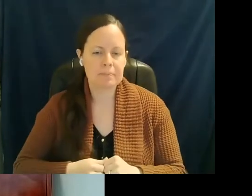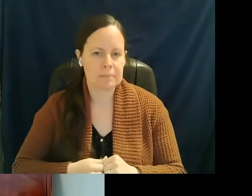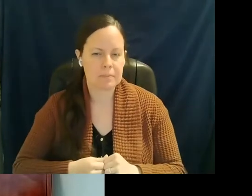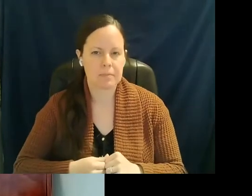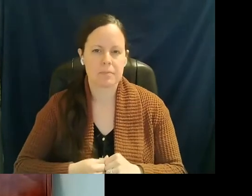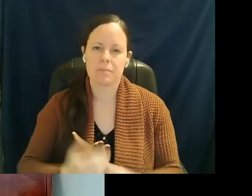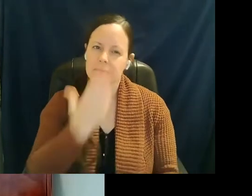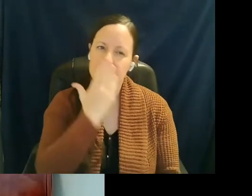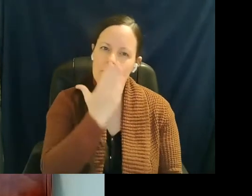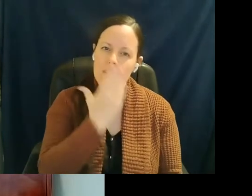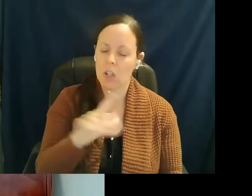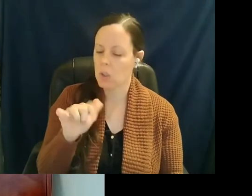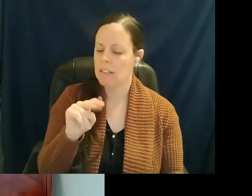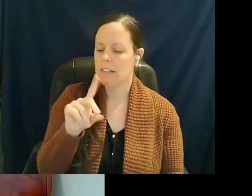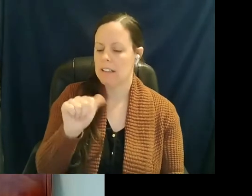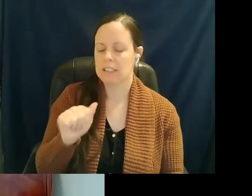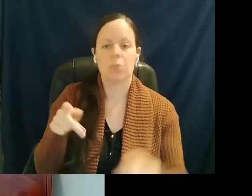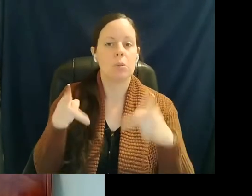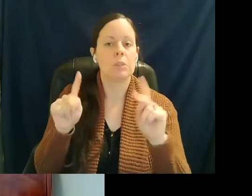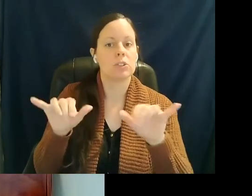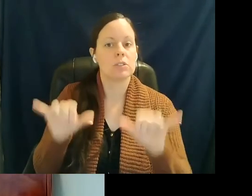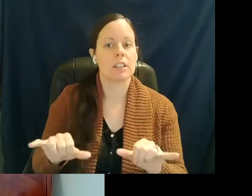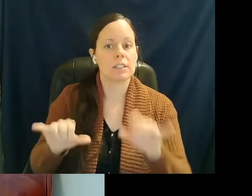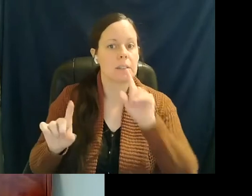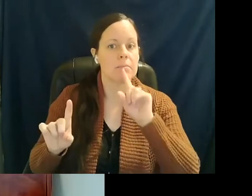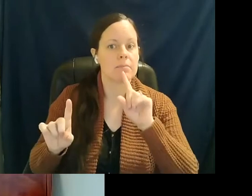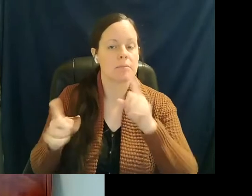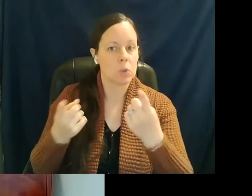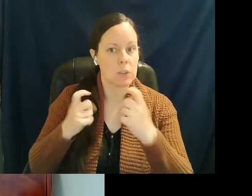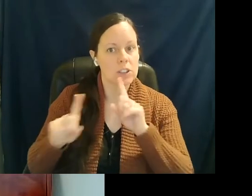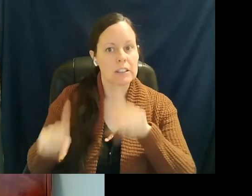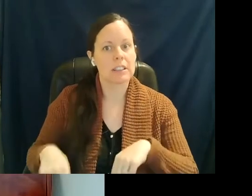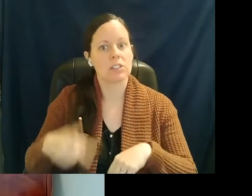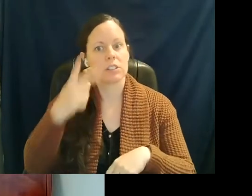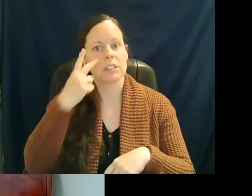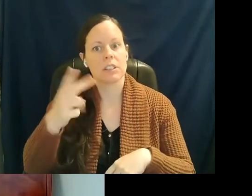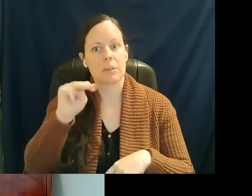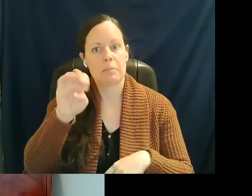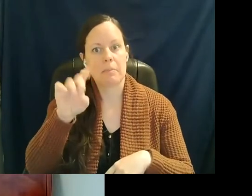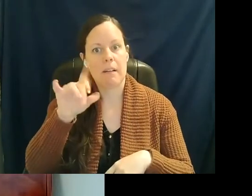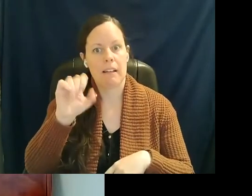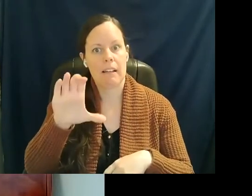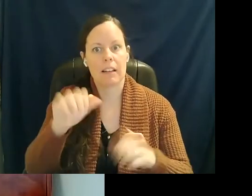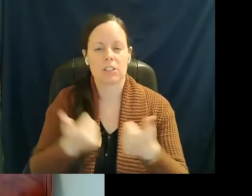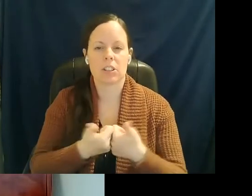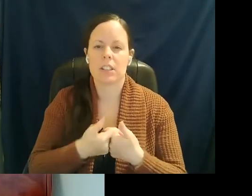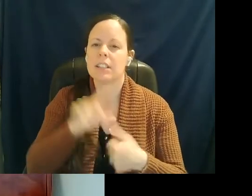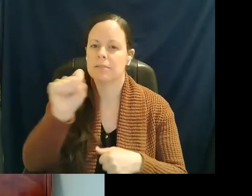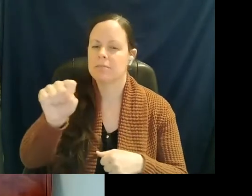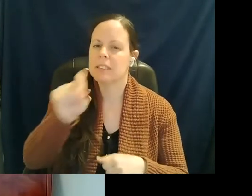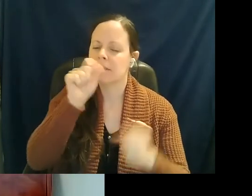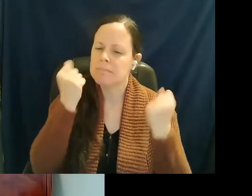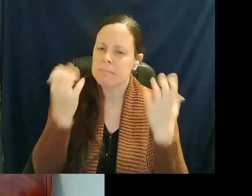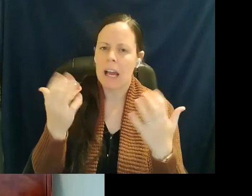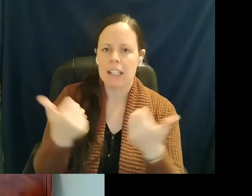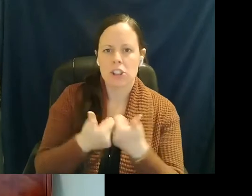Thank you. And Linda, I'll let you answer that same question about challenges that you're seeing through Medic. Definitely many, many challenges.